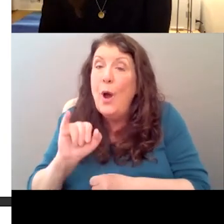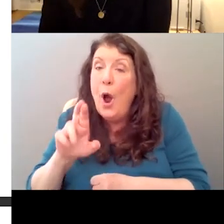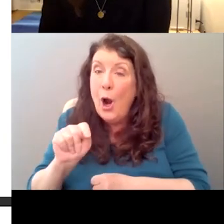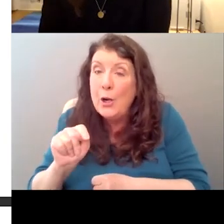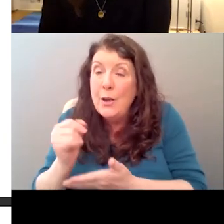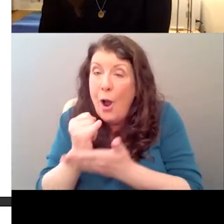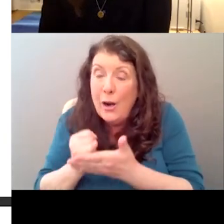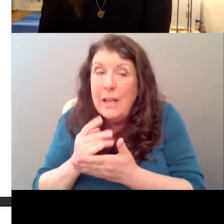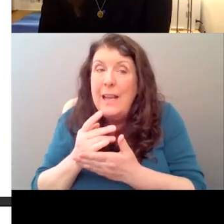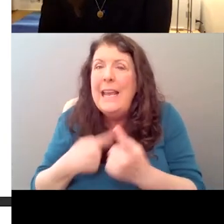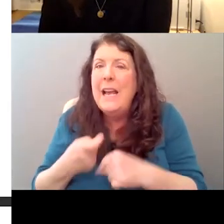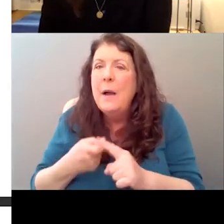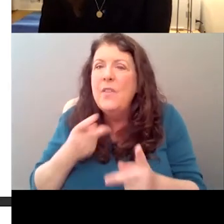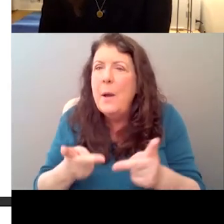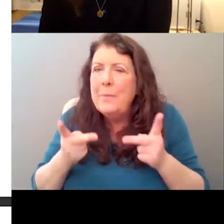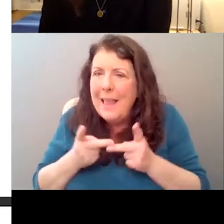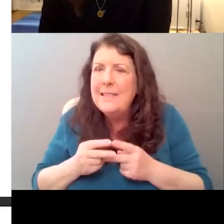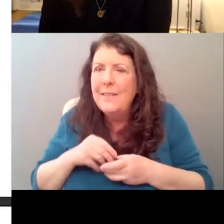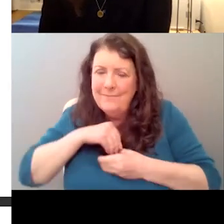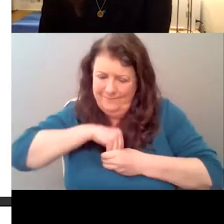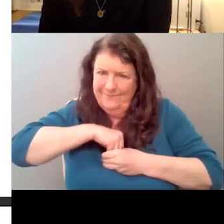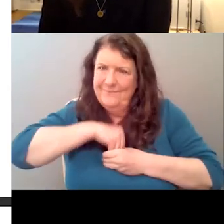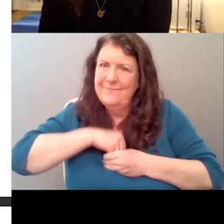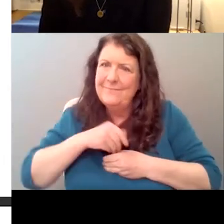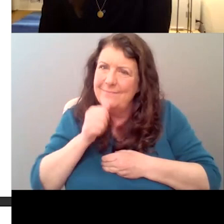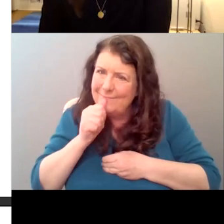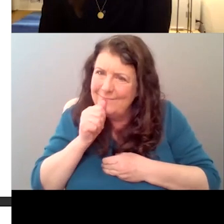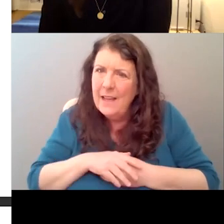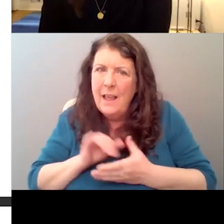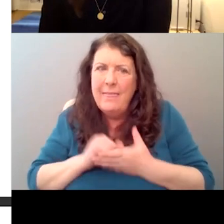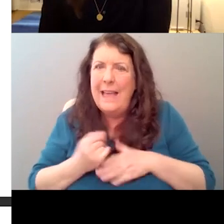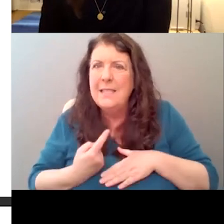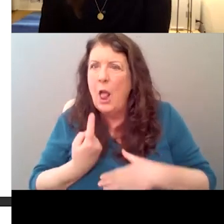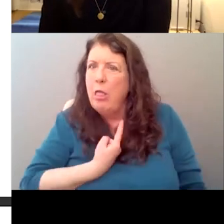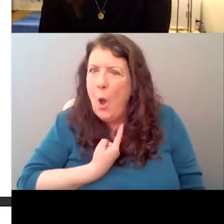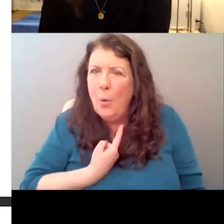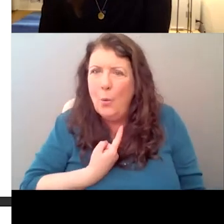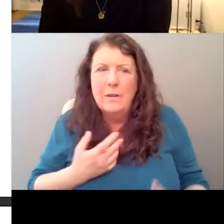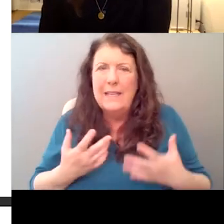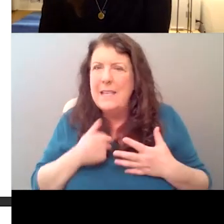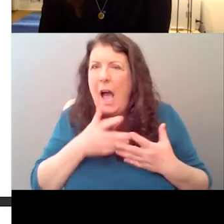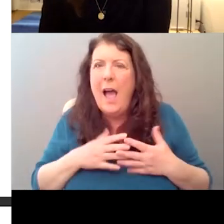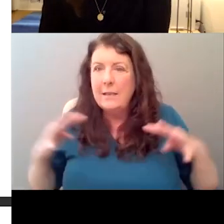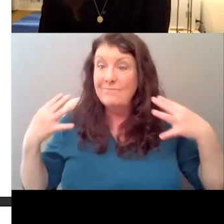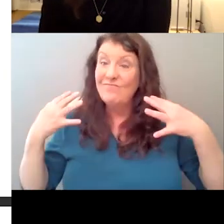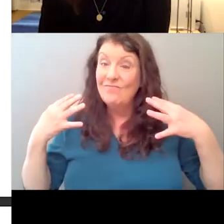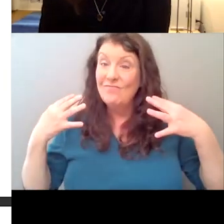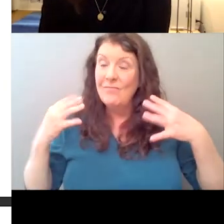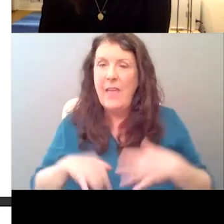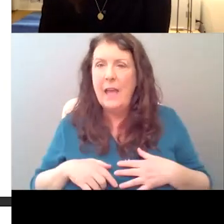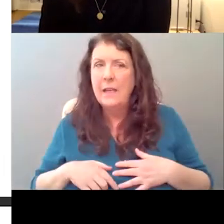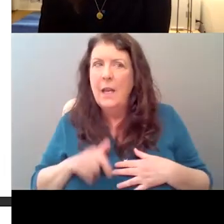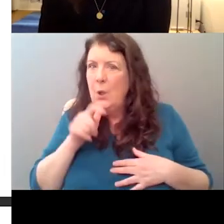place of, um, yeah, just you're, you're, you're alone and you're okay with that, you know, and, and you don't need to